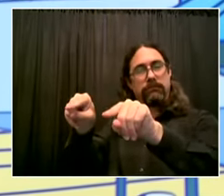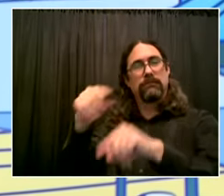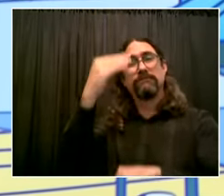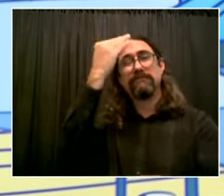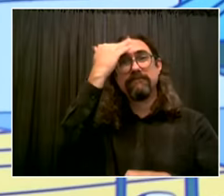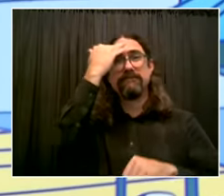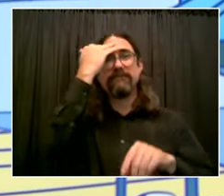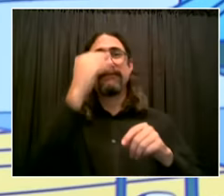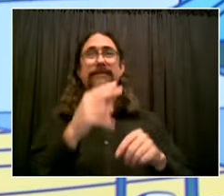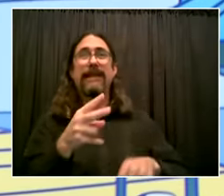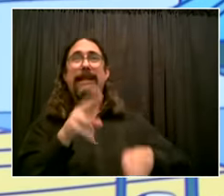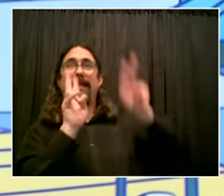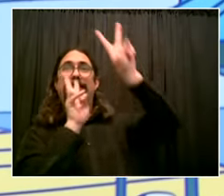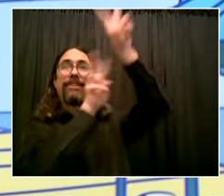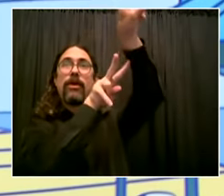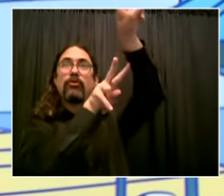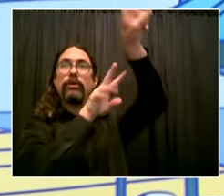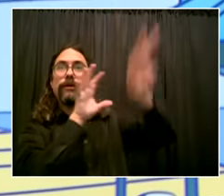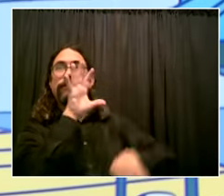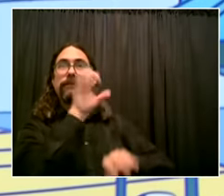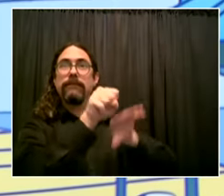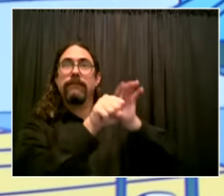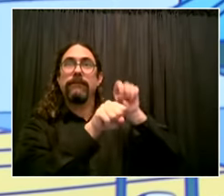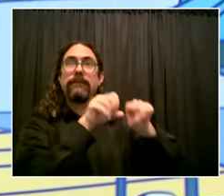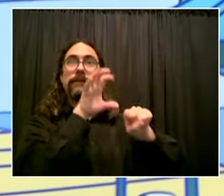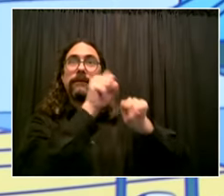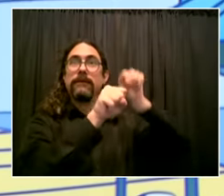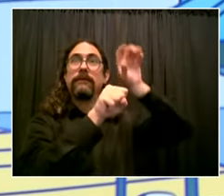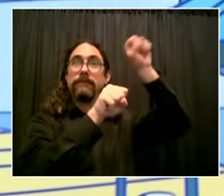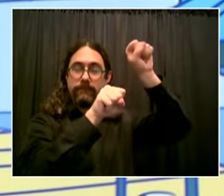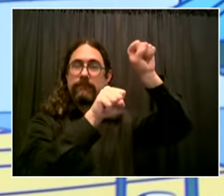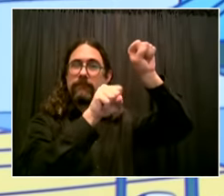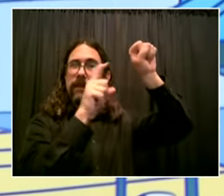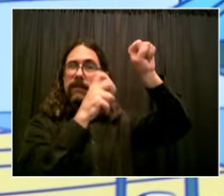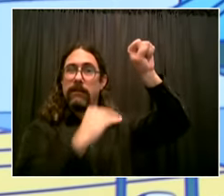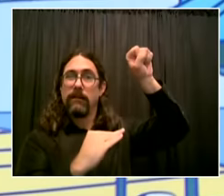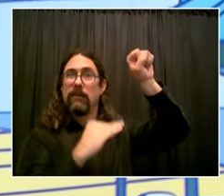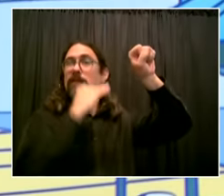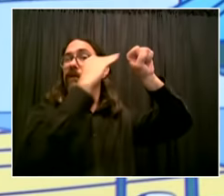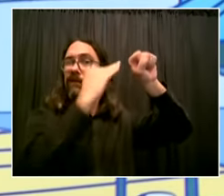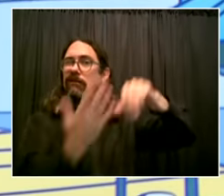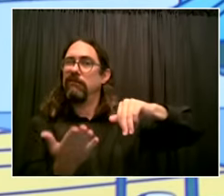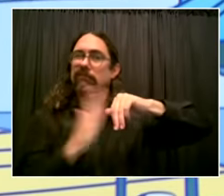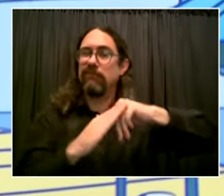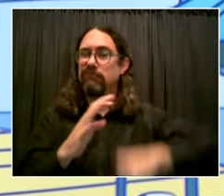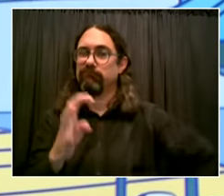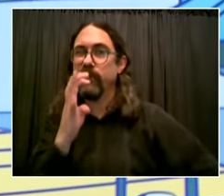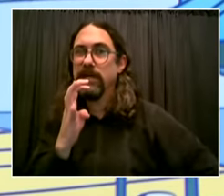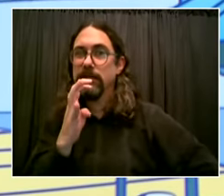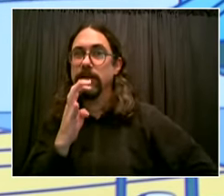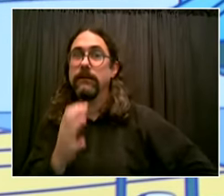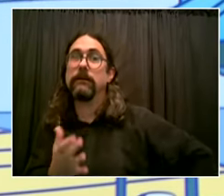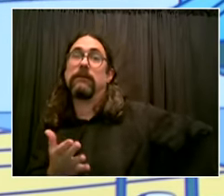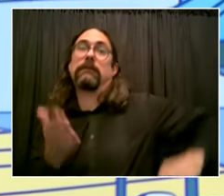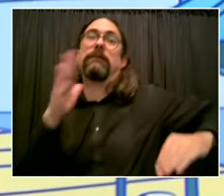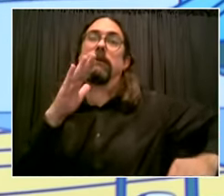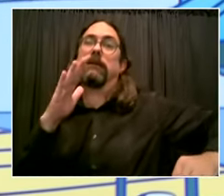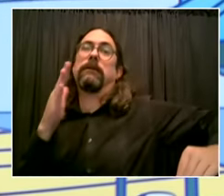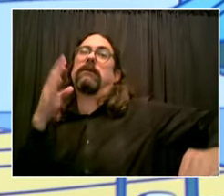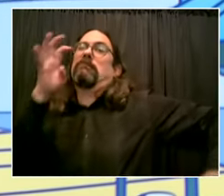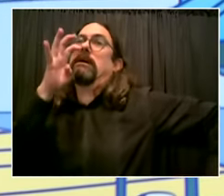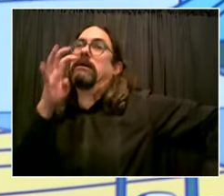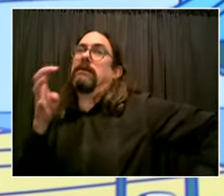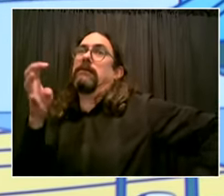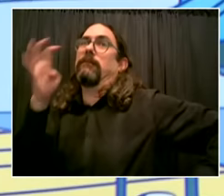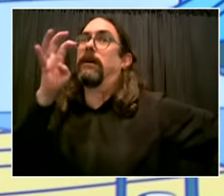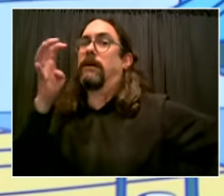of getting people vaccinated uh incentives and mandates and we're going keep doing that but i'm also someone who believes in sequencing and